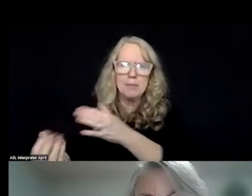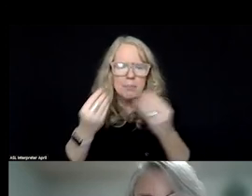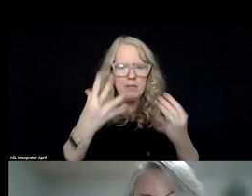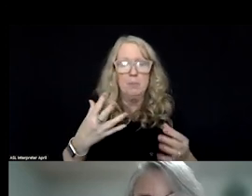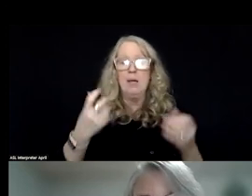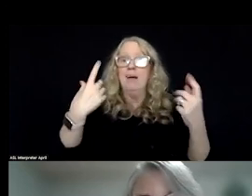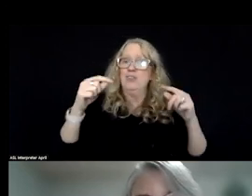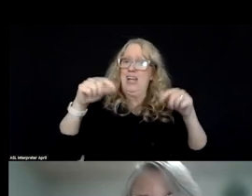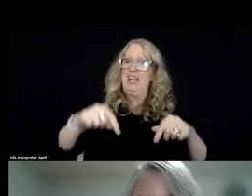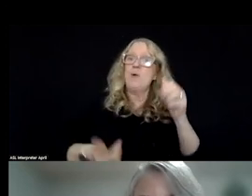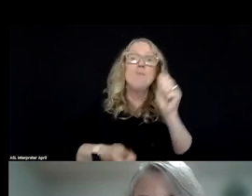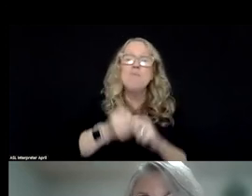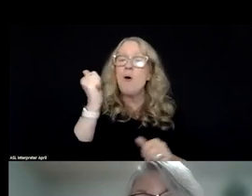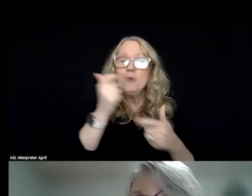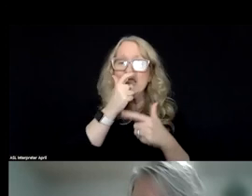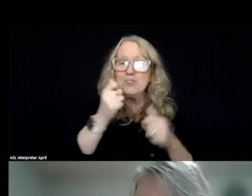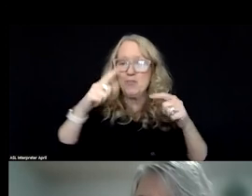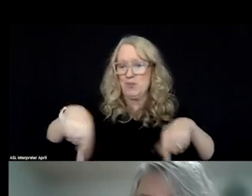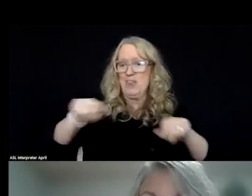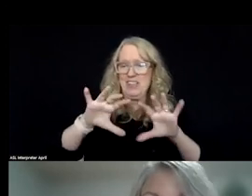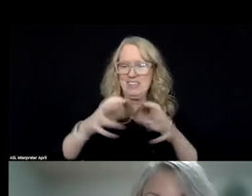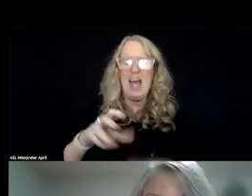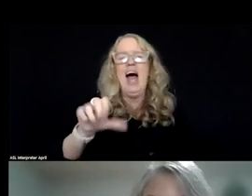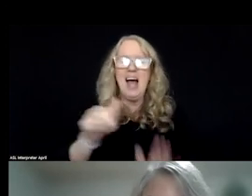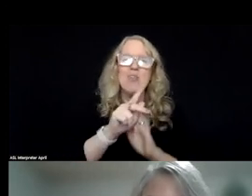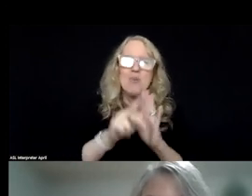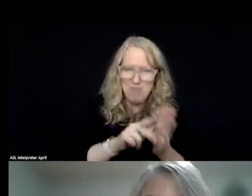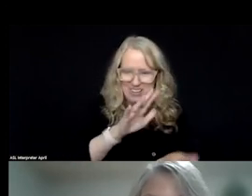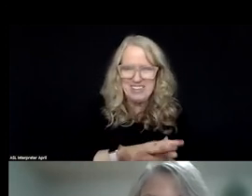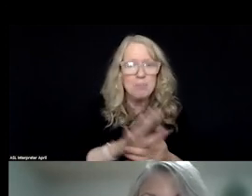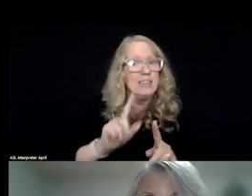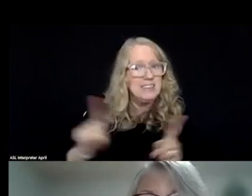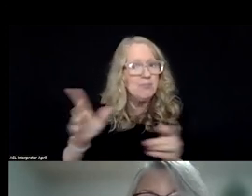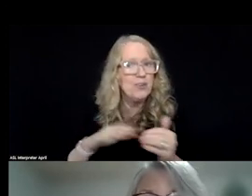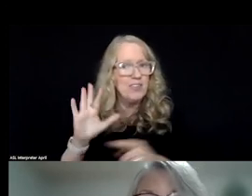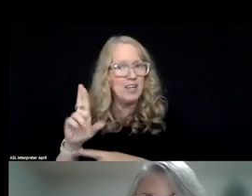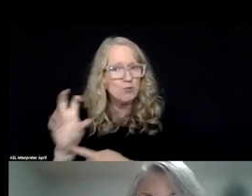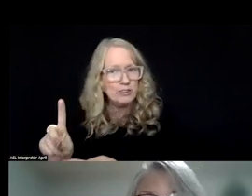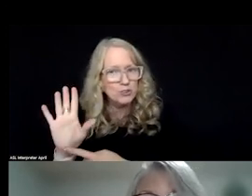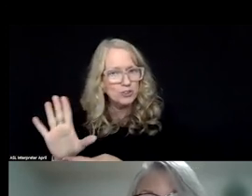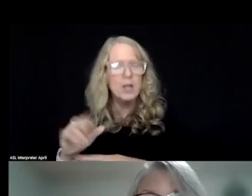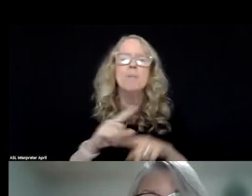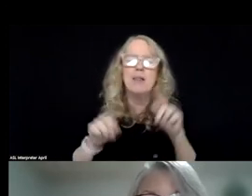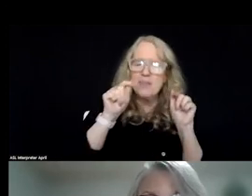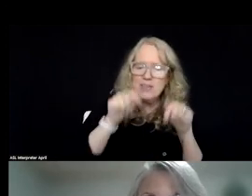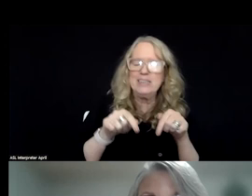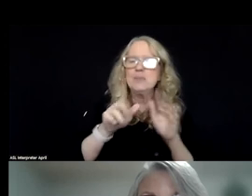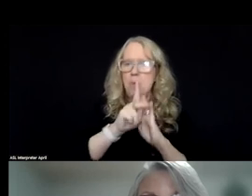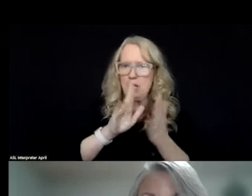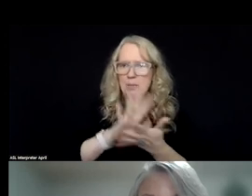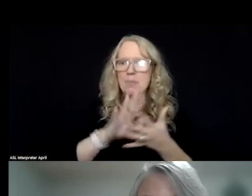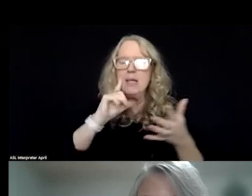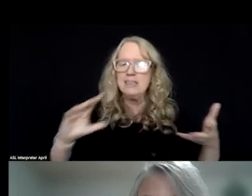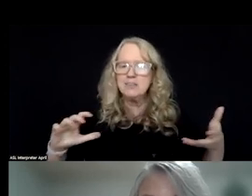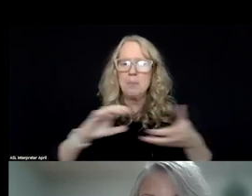audience is probably most interested in is another policy academy. This is different than the one that Richard spoke of, but it is a collaboration